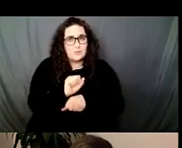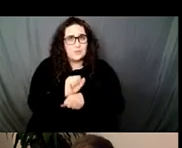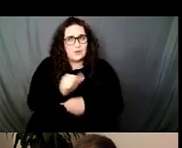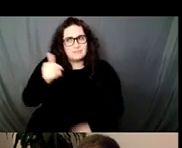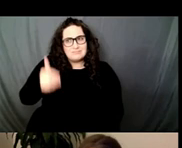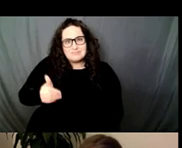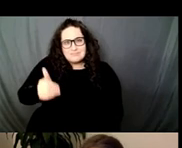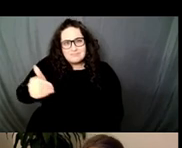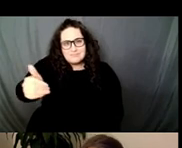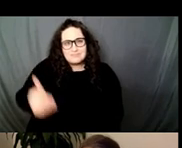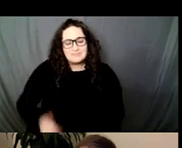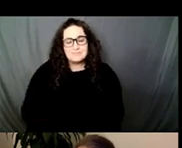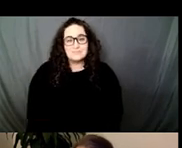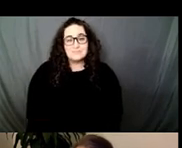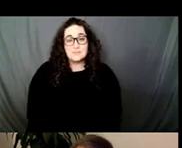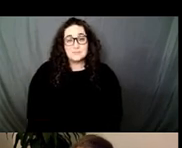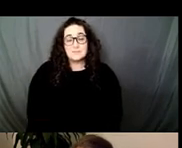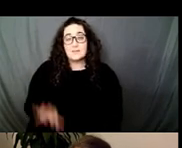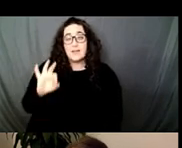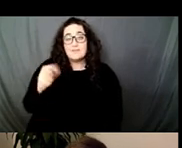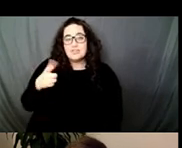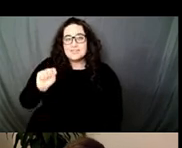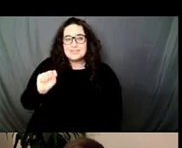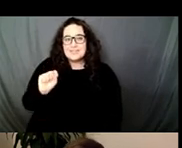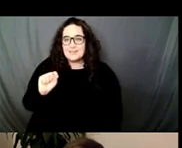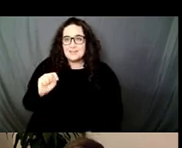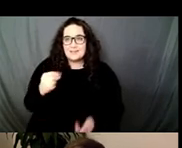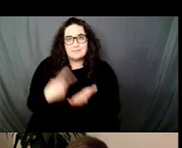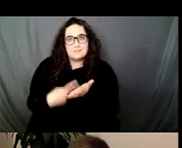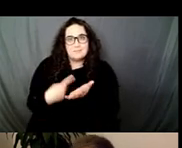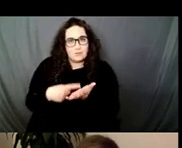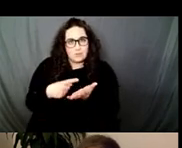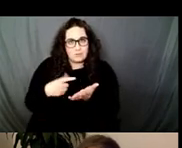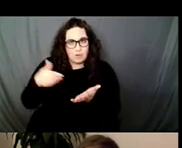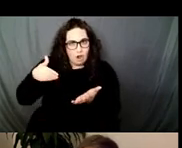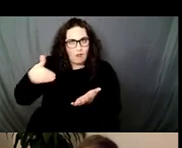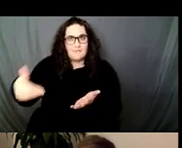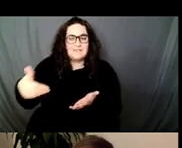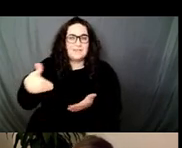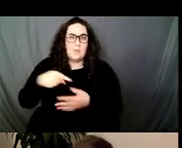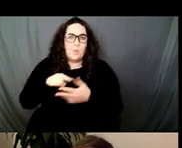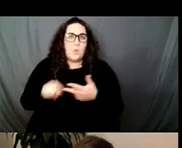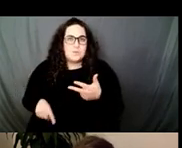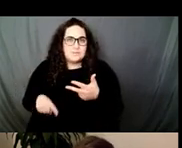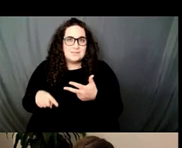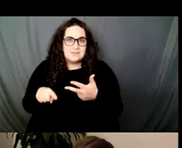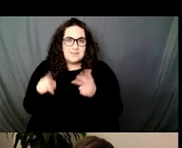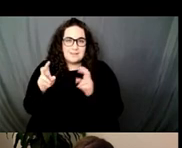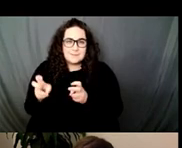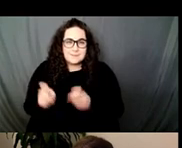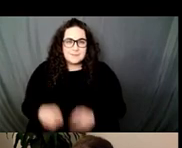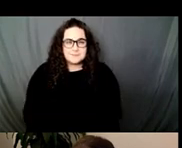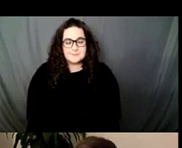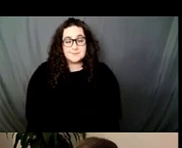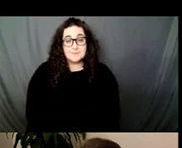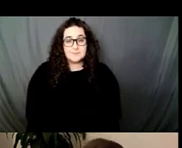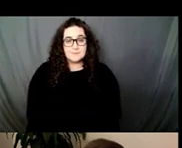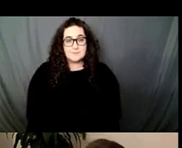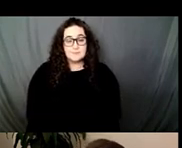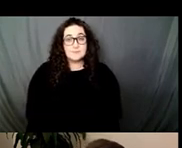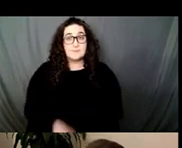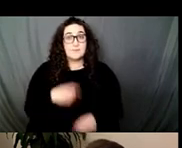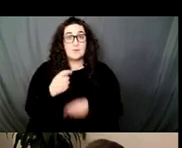And he also discussed it regularly in his remarks and interviews, these themes. Foreclosing intersectional analysis,